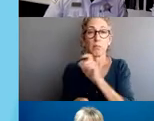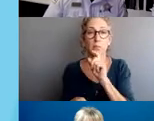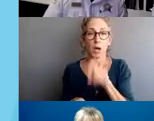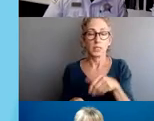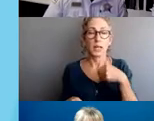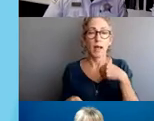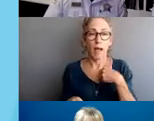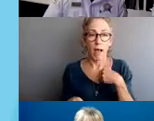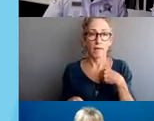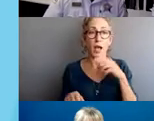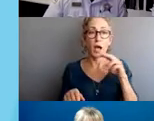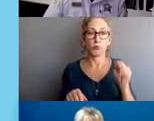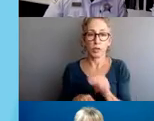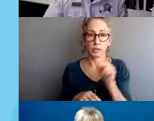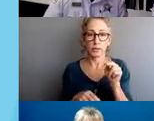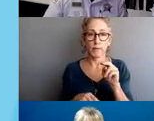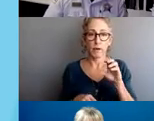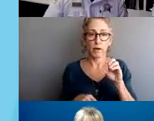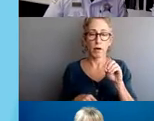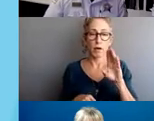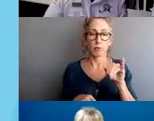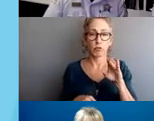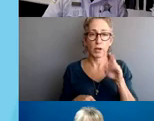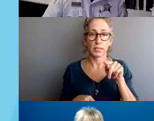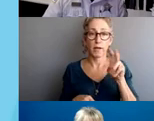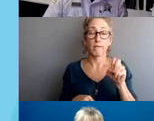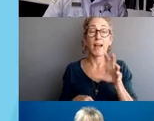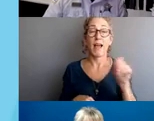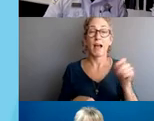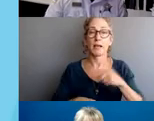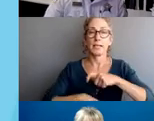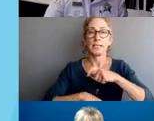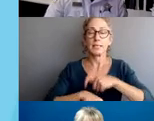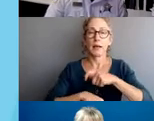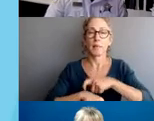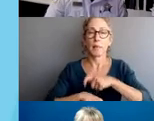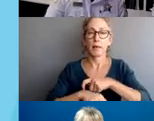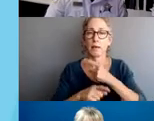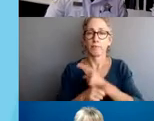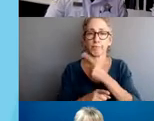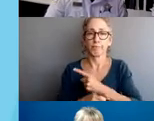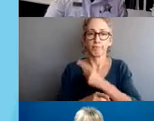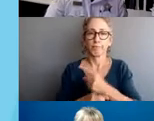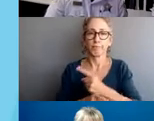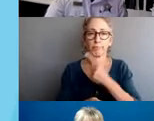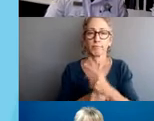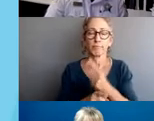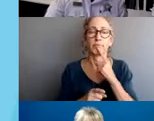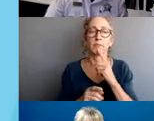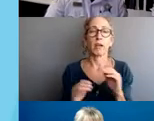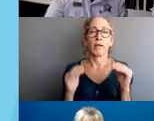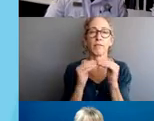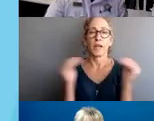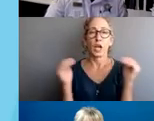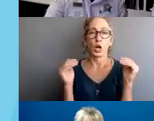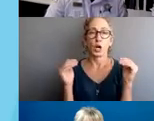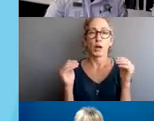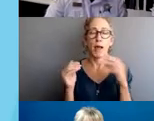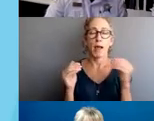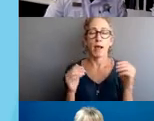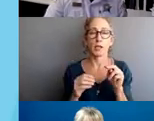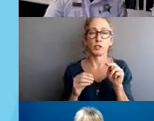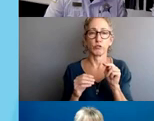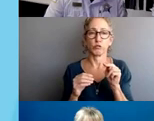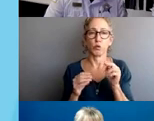comprehensive, and timely log number investigations in a fair and impartial manner consistent with the procedures